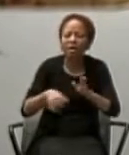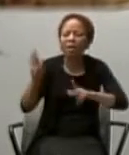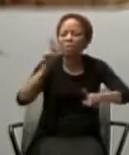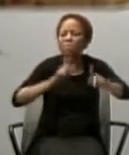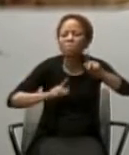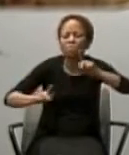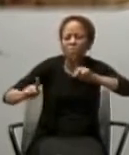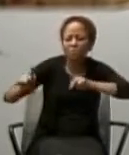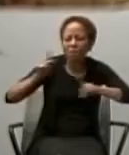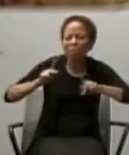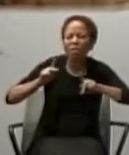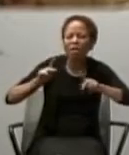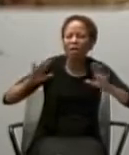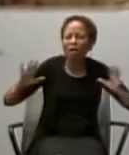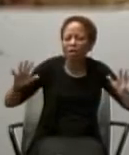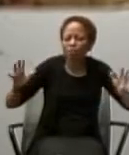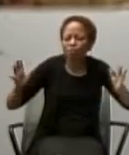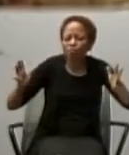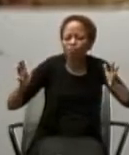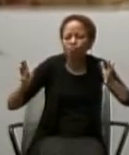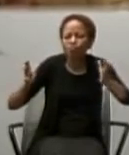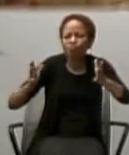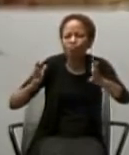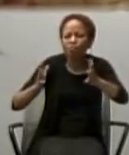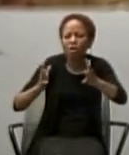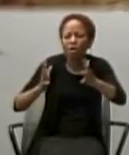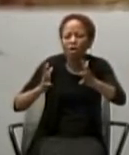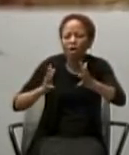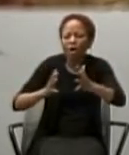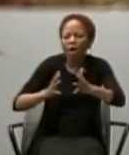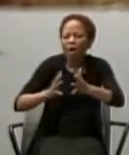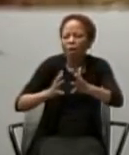seeking constantly, to expand its membership.